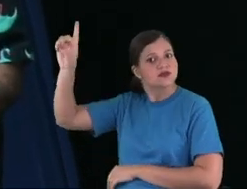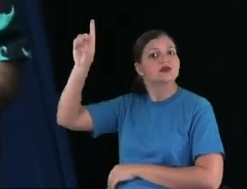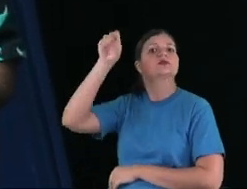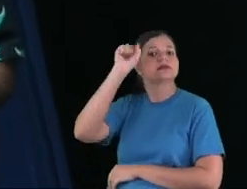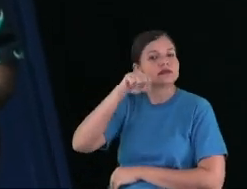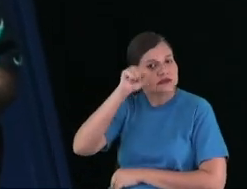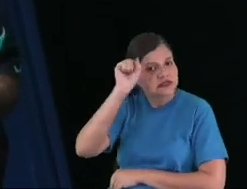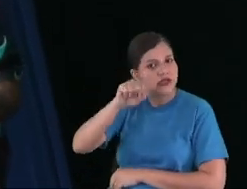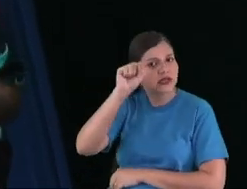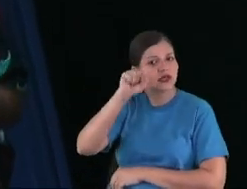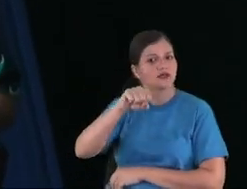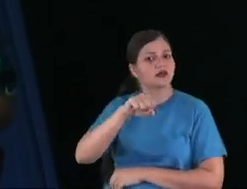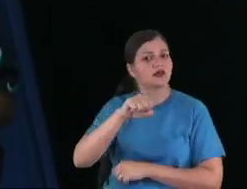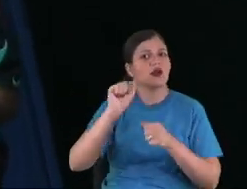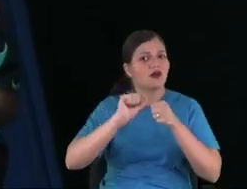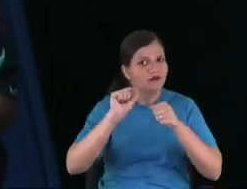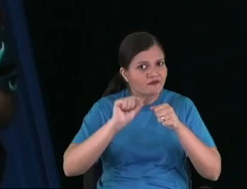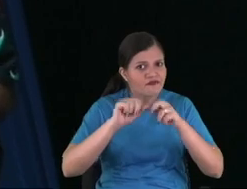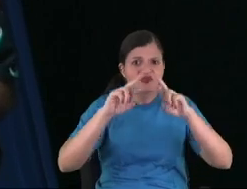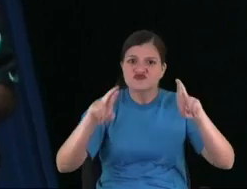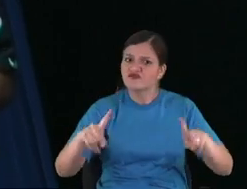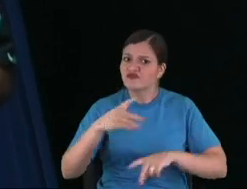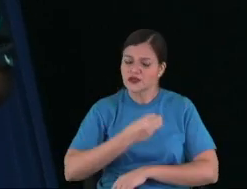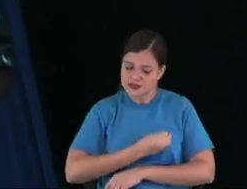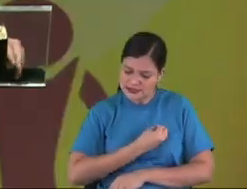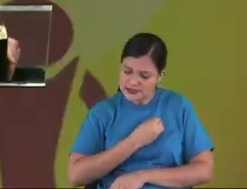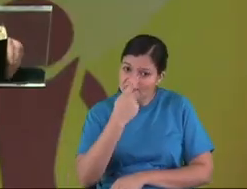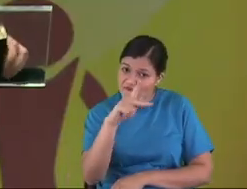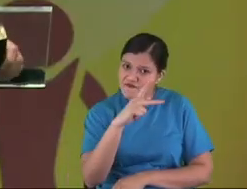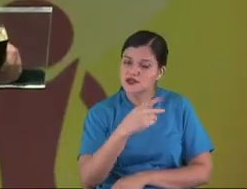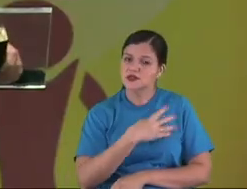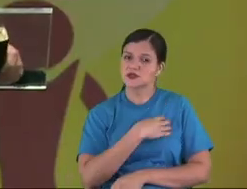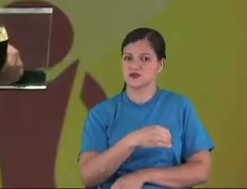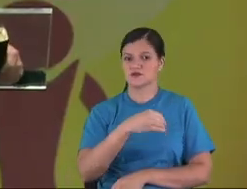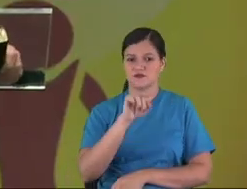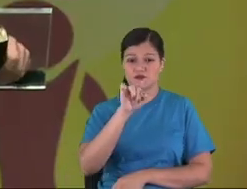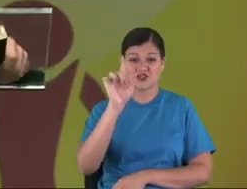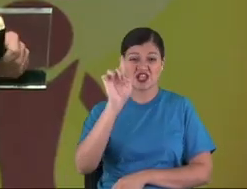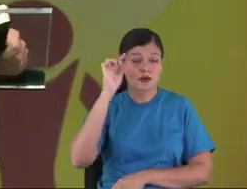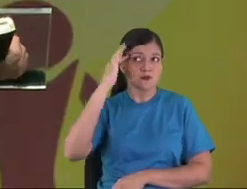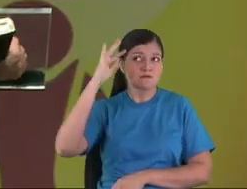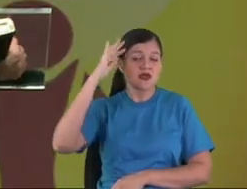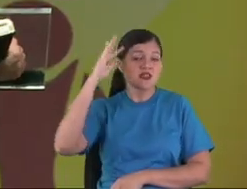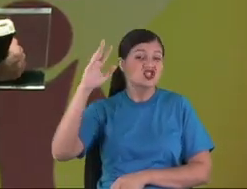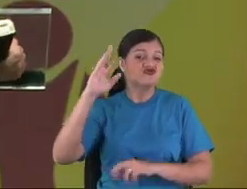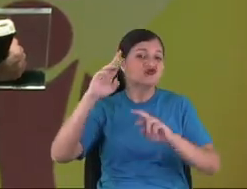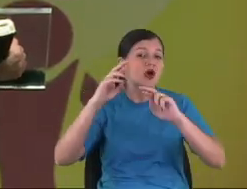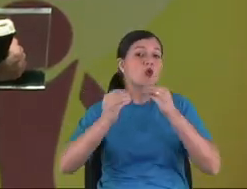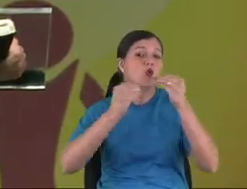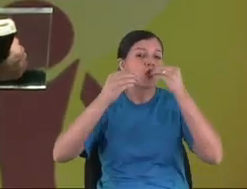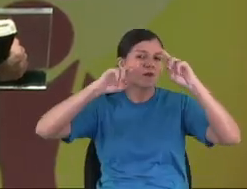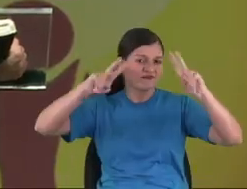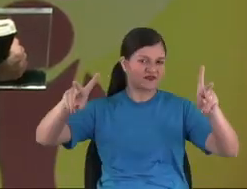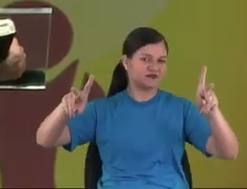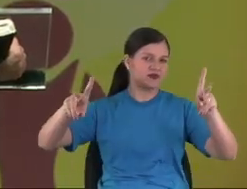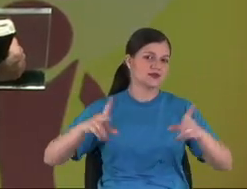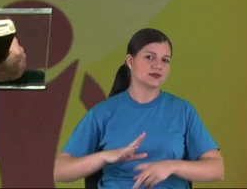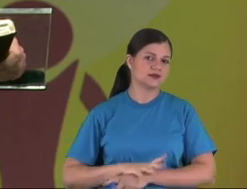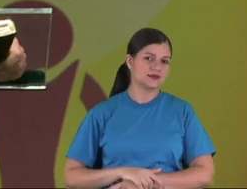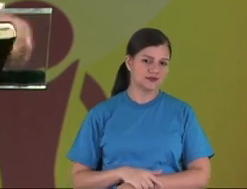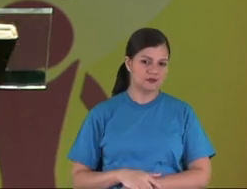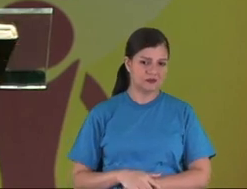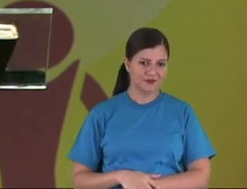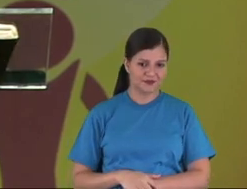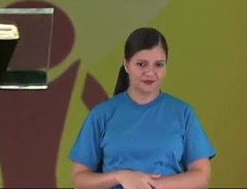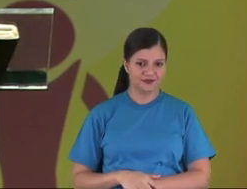You need to reference. You make a difference, think big difference in their lives. You have no idea